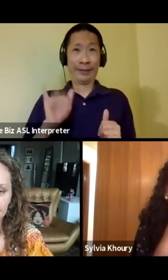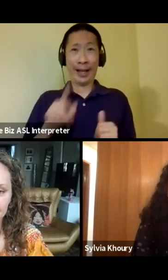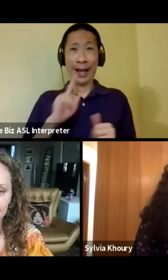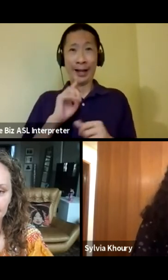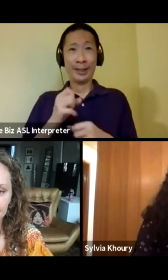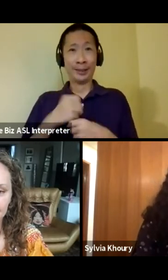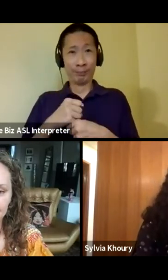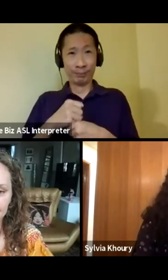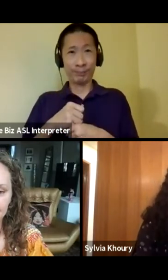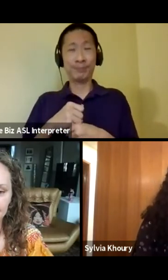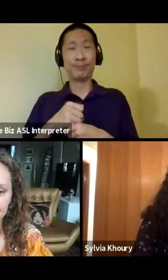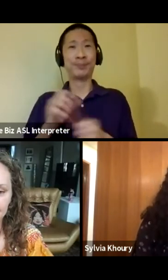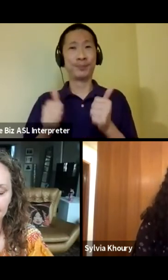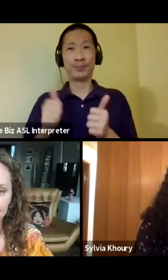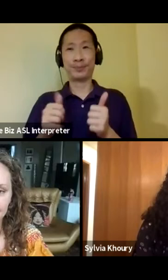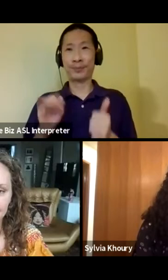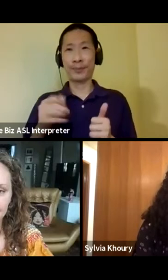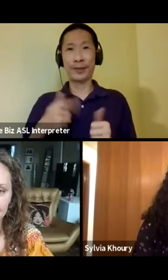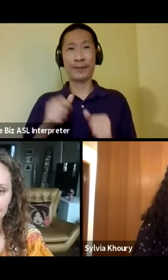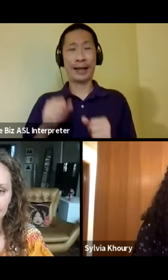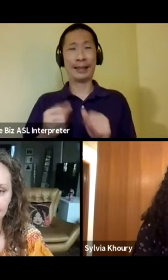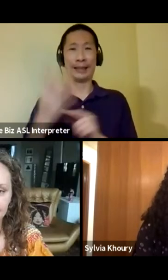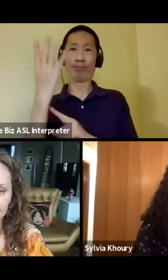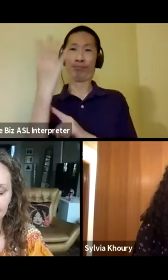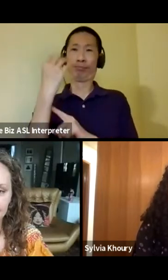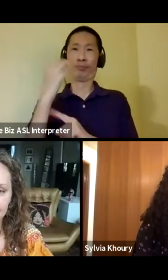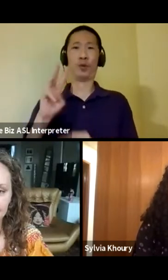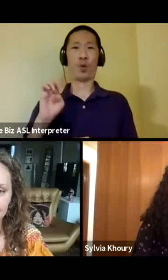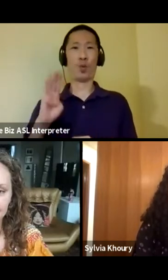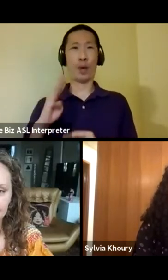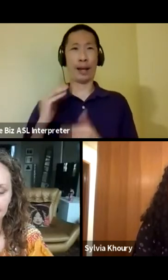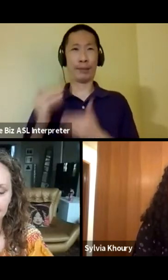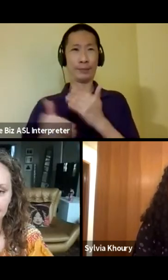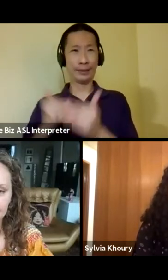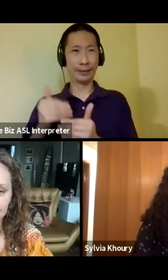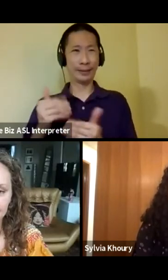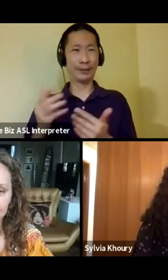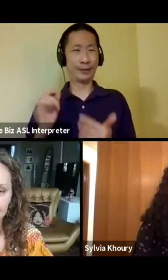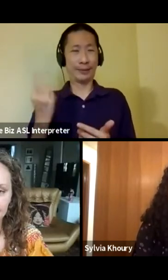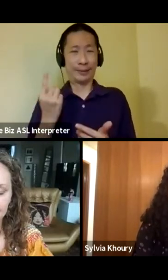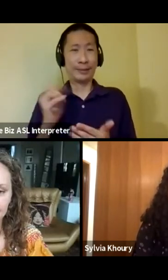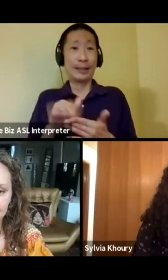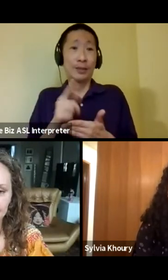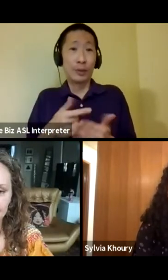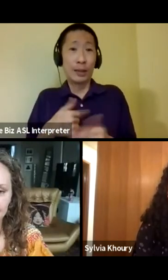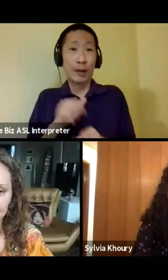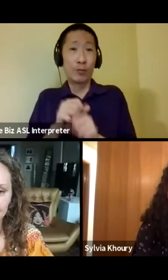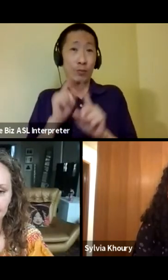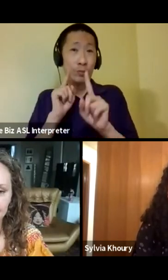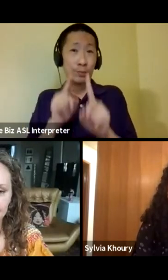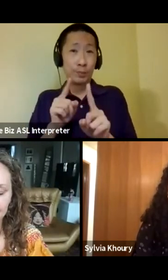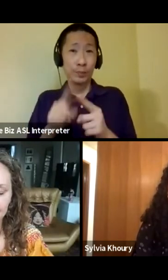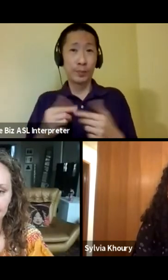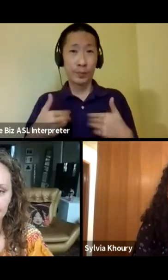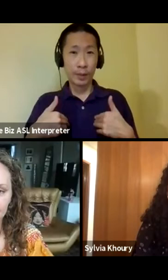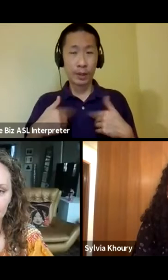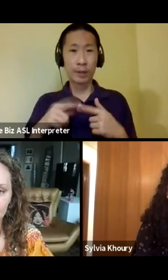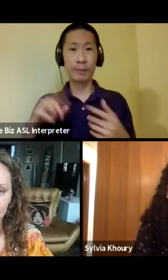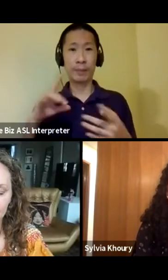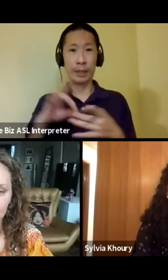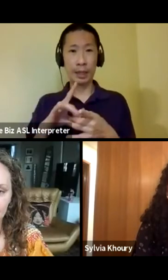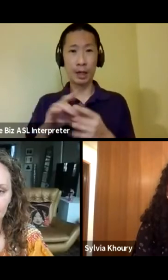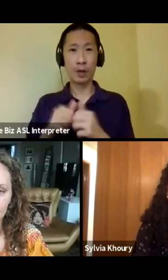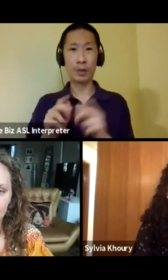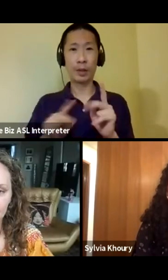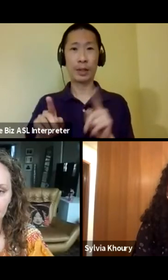produced? Or should I ever get to like, shoot a web series or something? So that's kind of what I'm working towards. But connecting with people